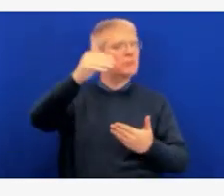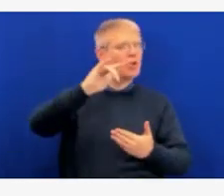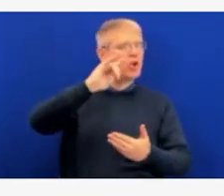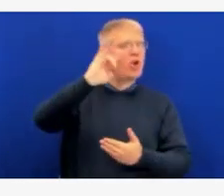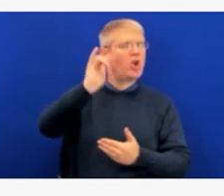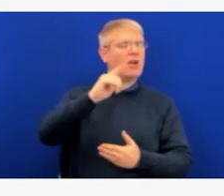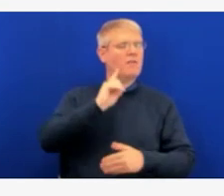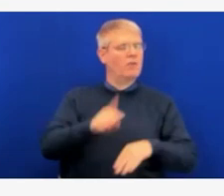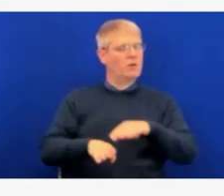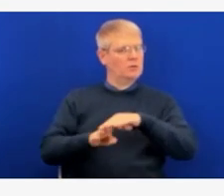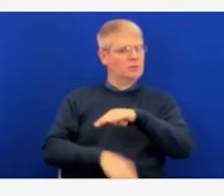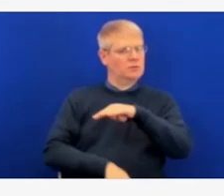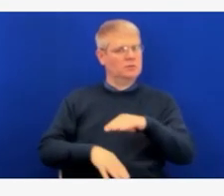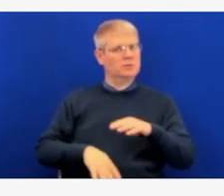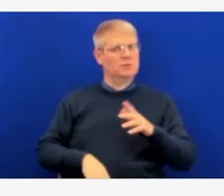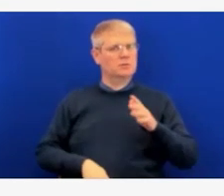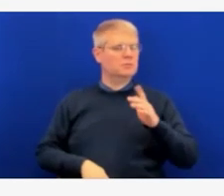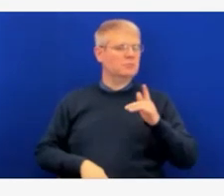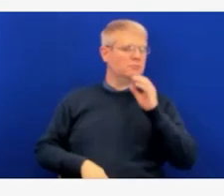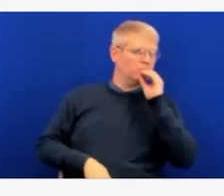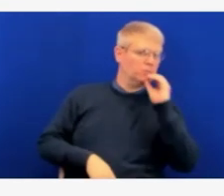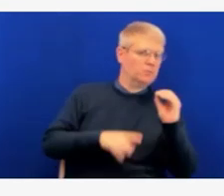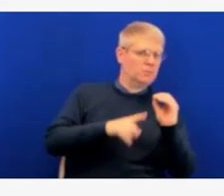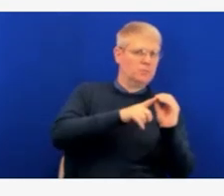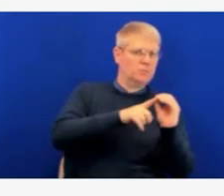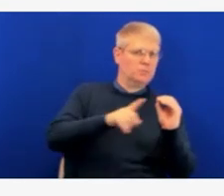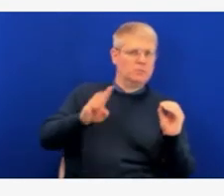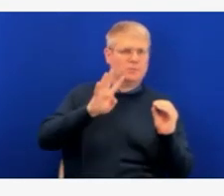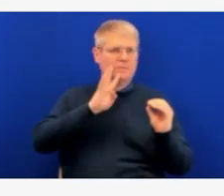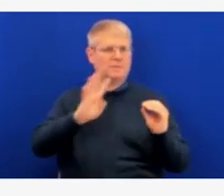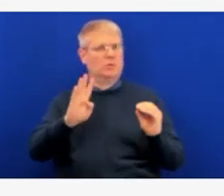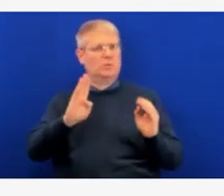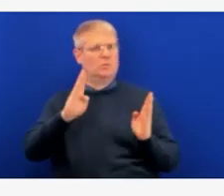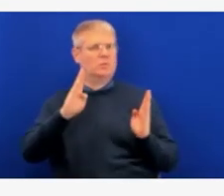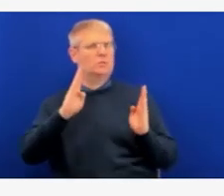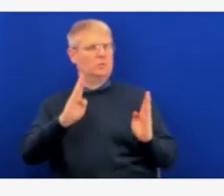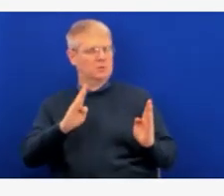reading all kinds of different things. What's kind of the expectation there?